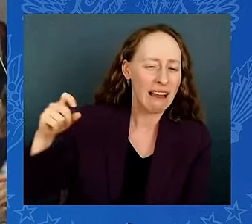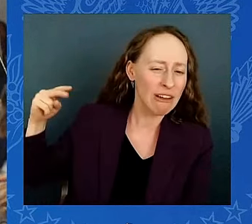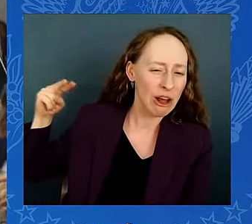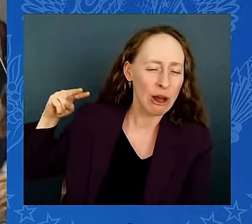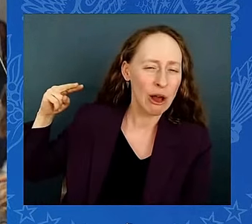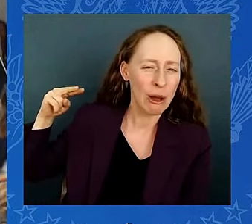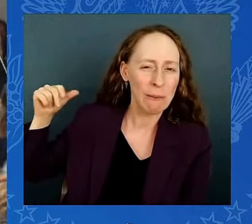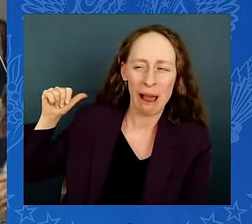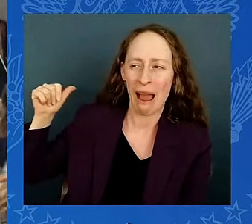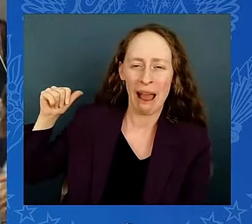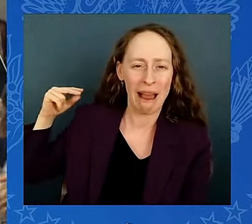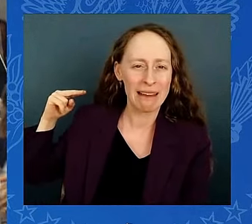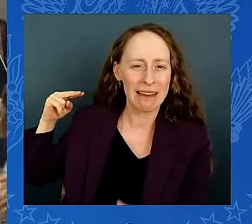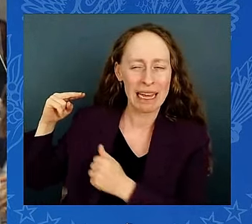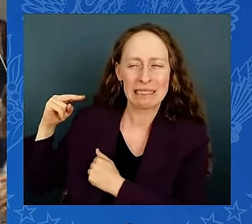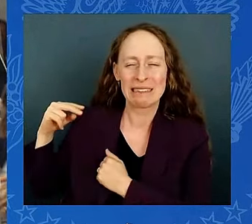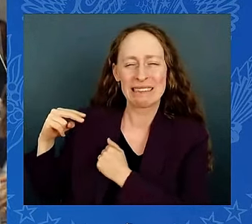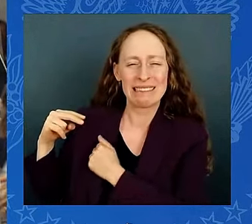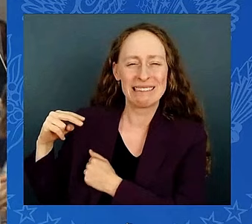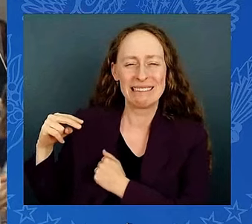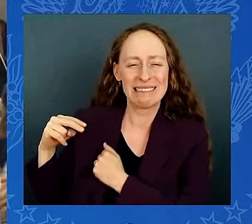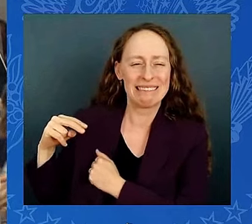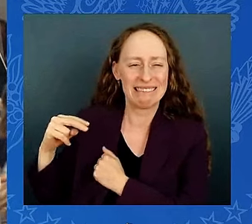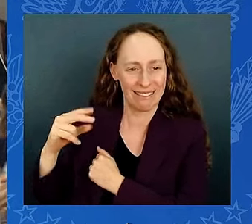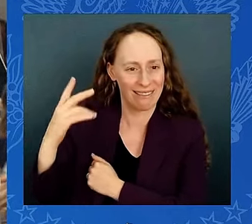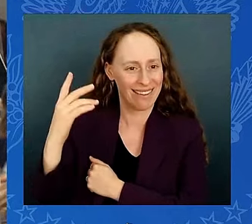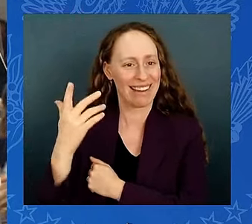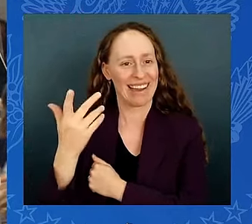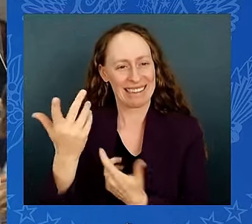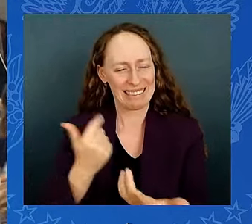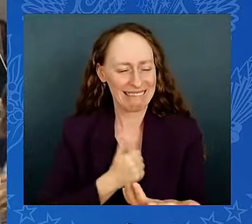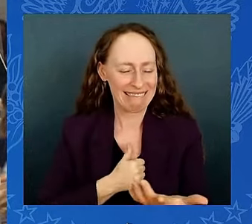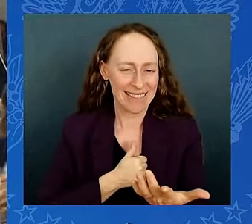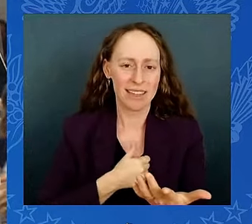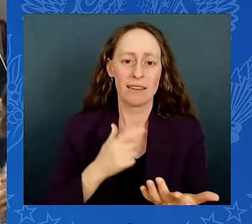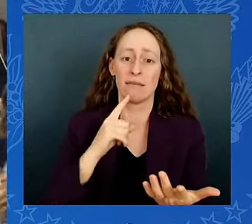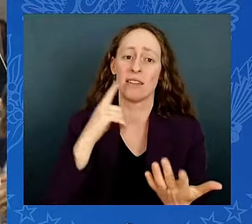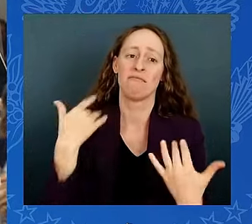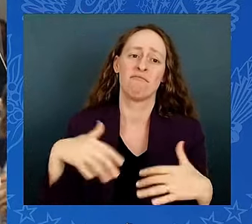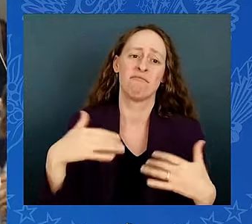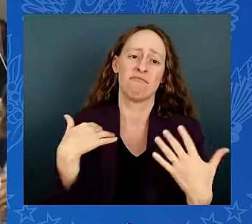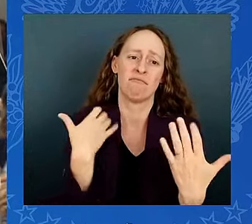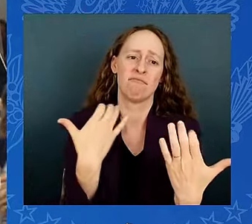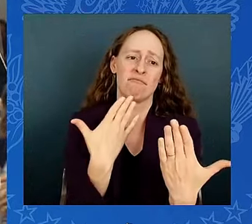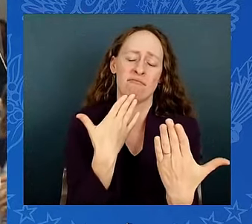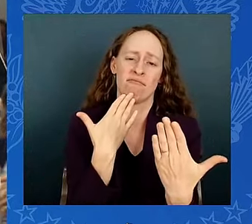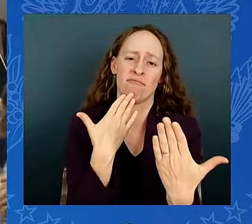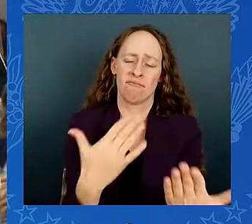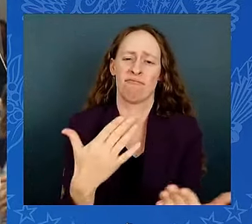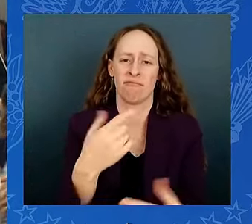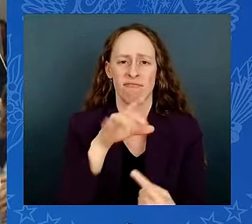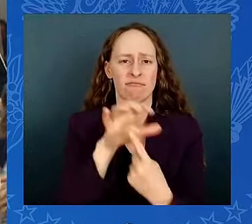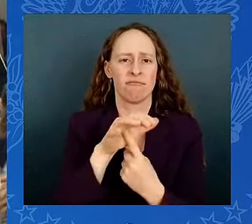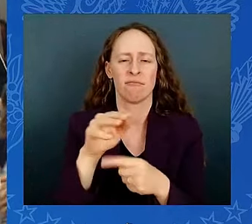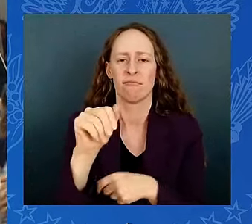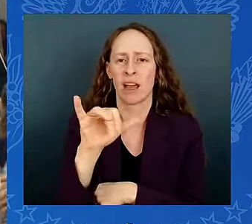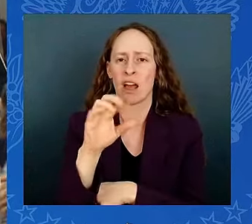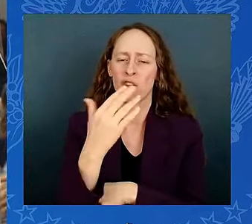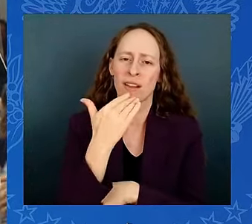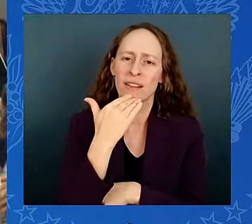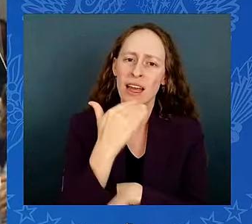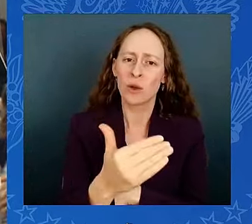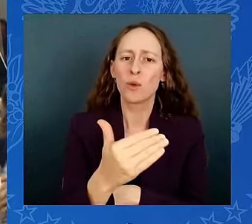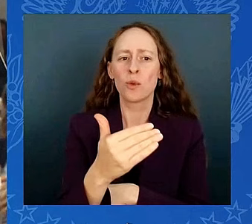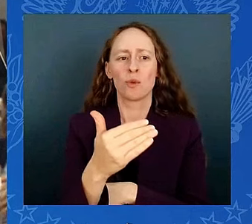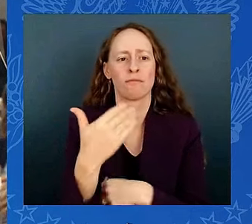my back to you. But thank you very much. You're doing a hell of a job, all of you. Look, Mayor, thanks for that introduction and joining me today at